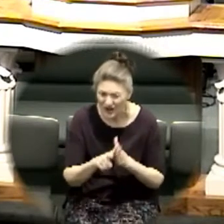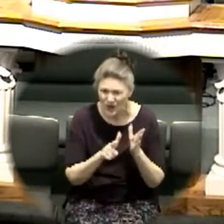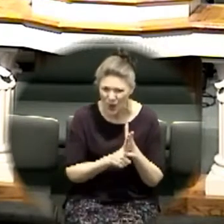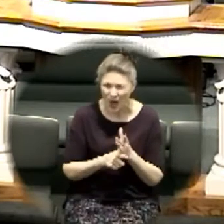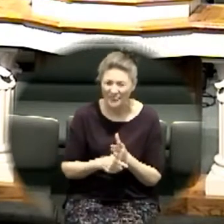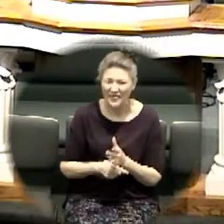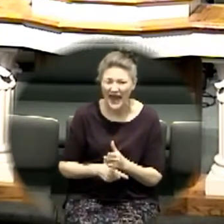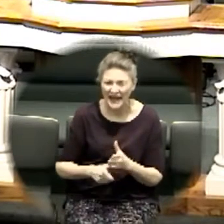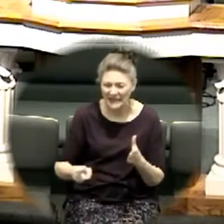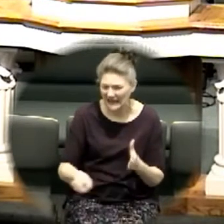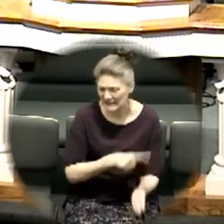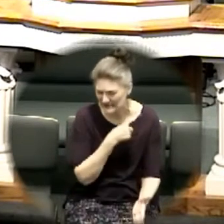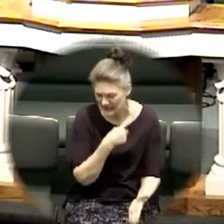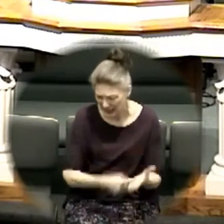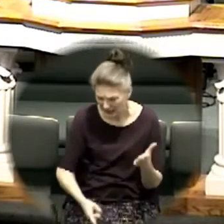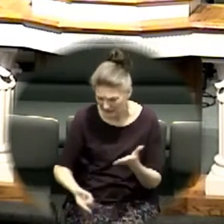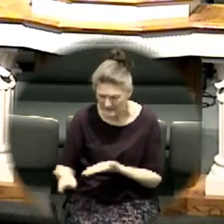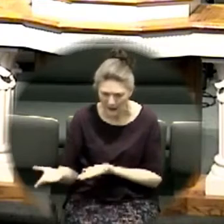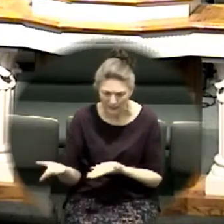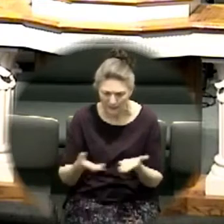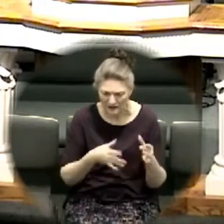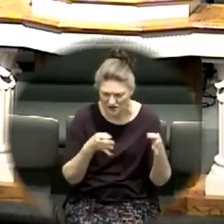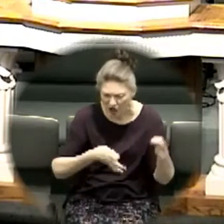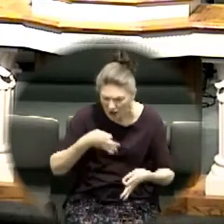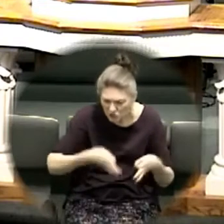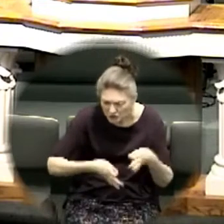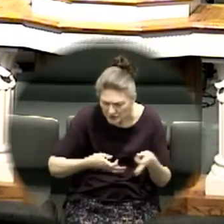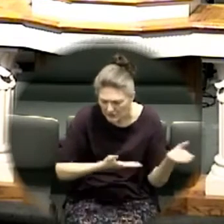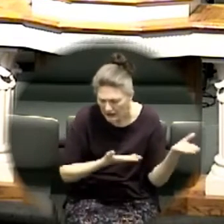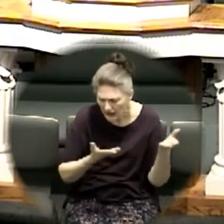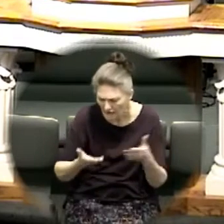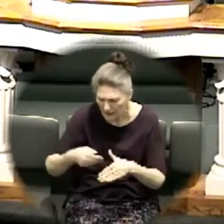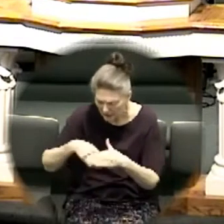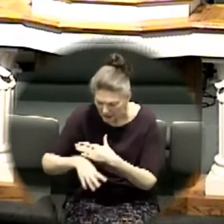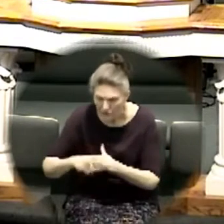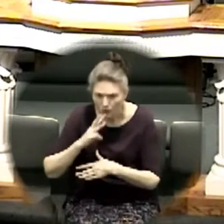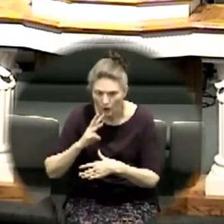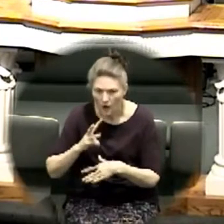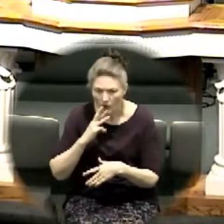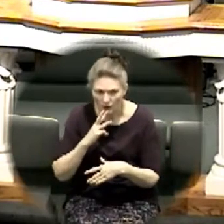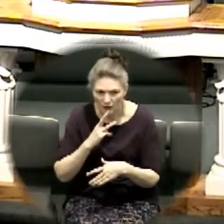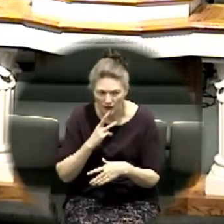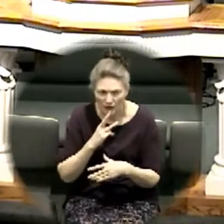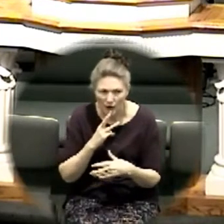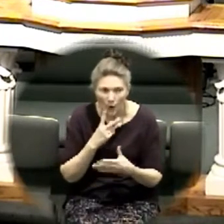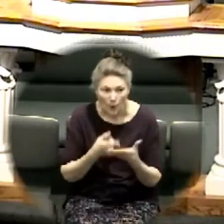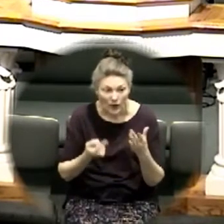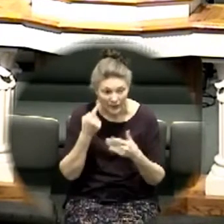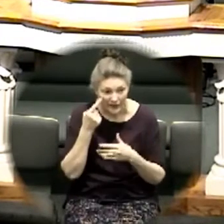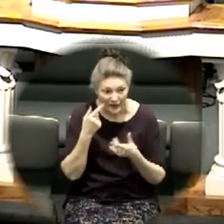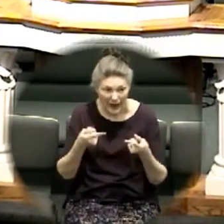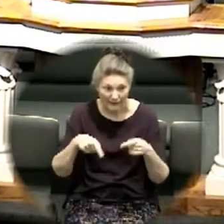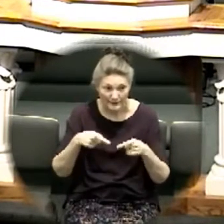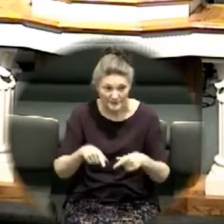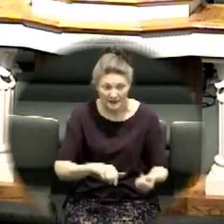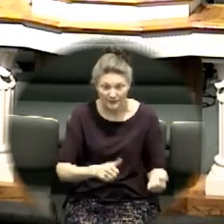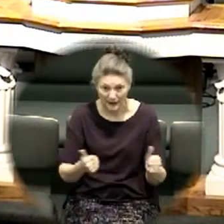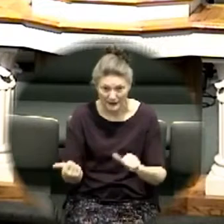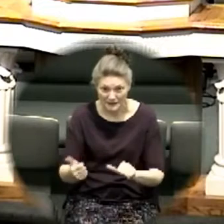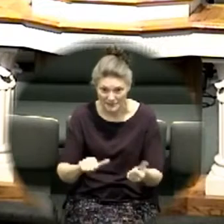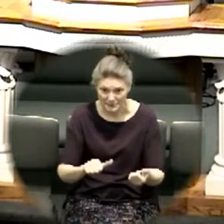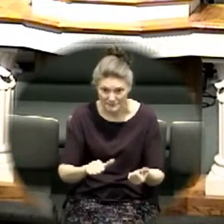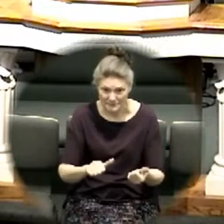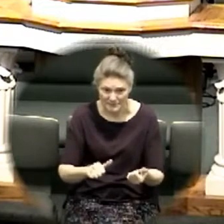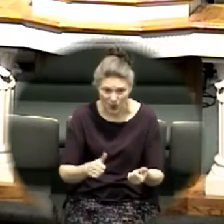the law that brought judgment was carried down into the water what do you think happens at baptism folks